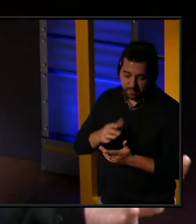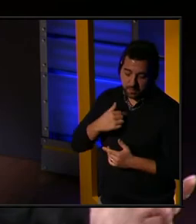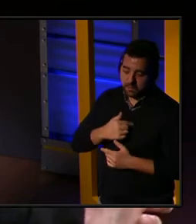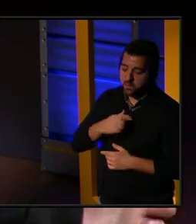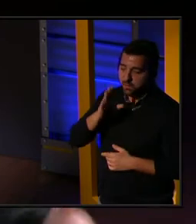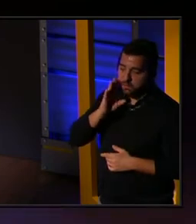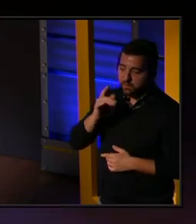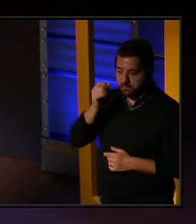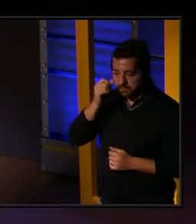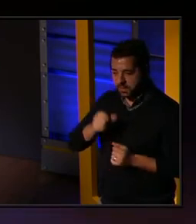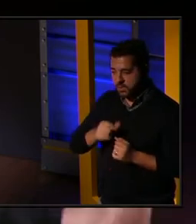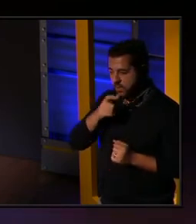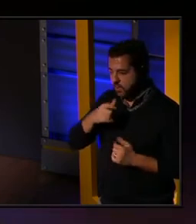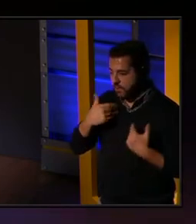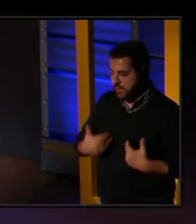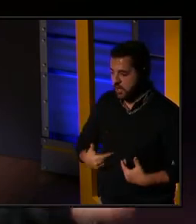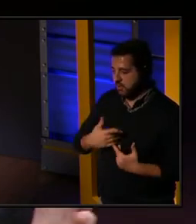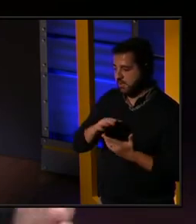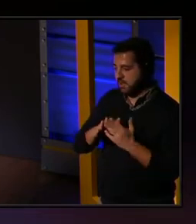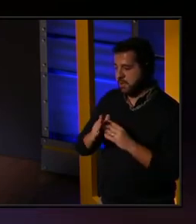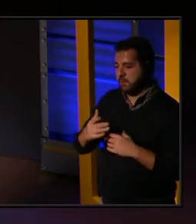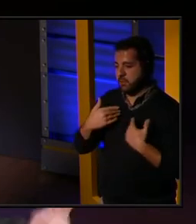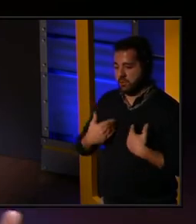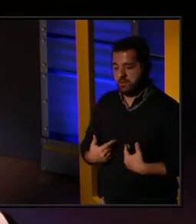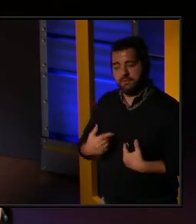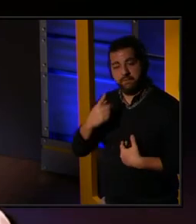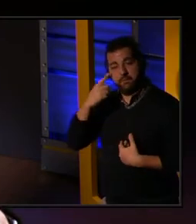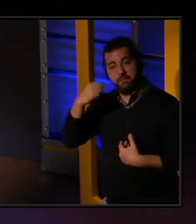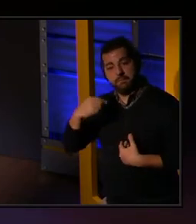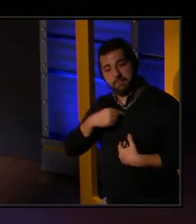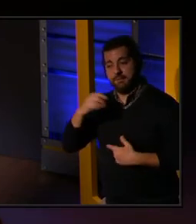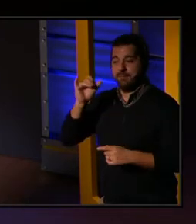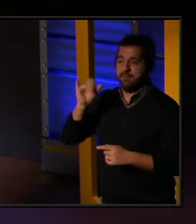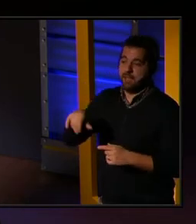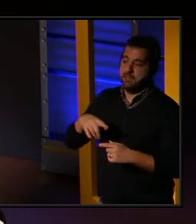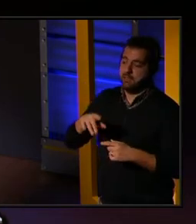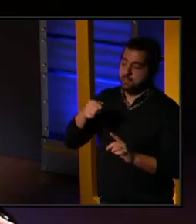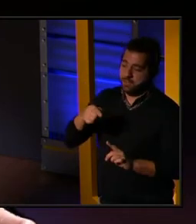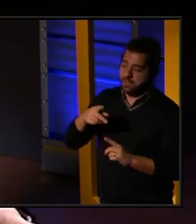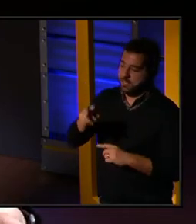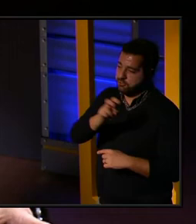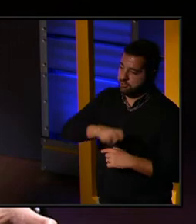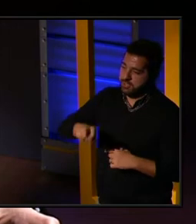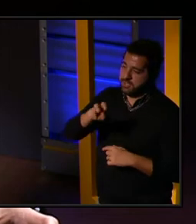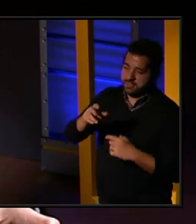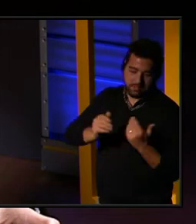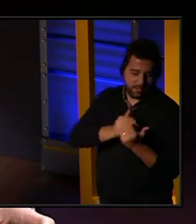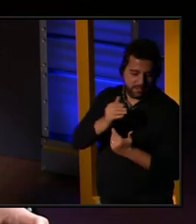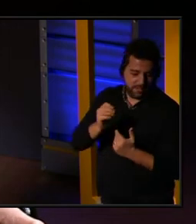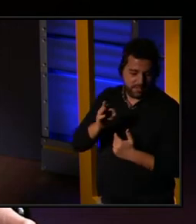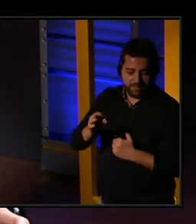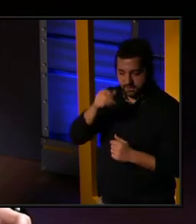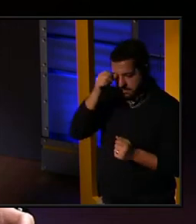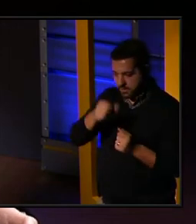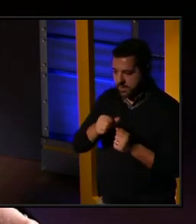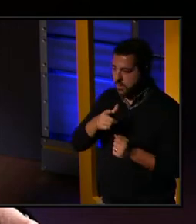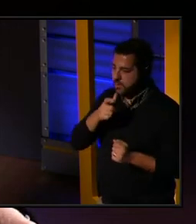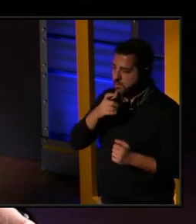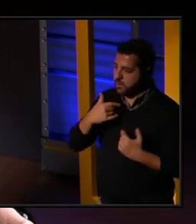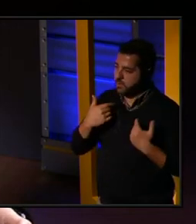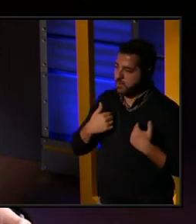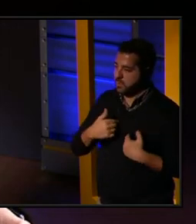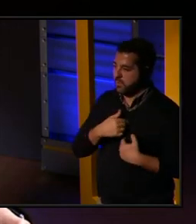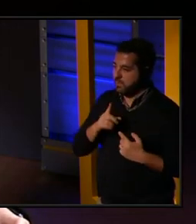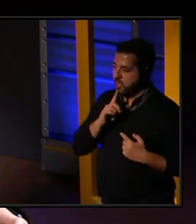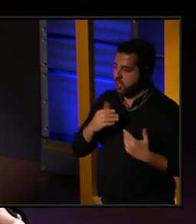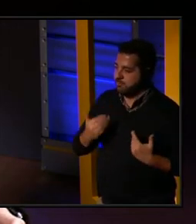who we are to be humans, right? I think that's what, for me, that's what this journey is about. It's this process of remembering who we are. And so in